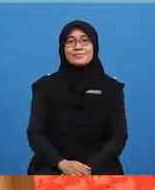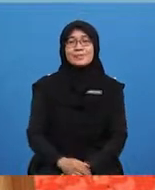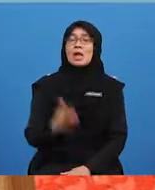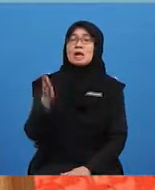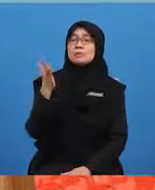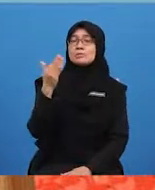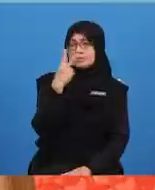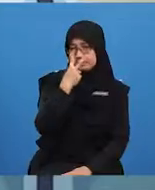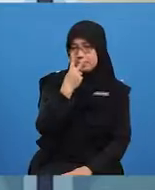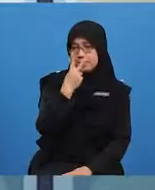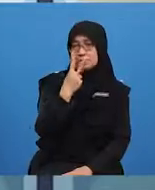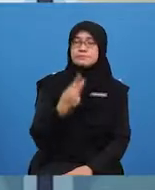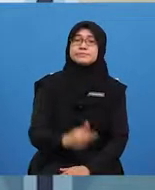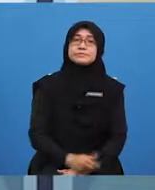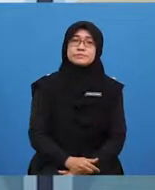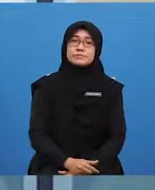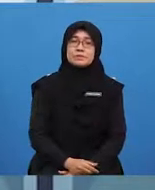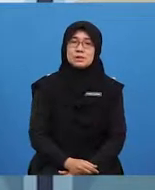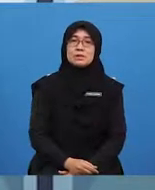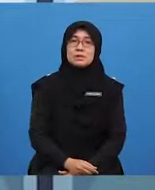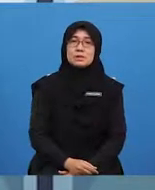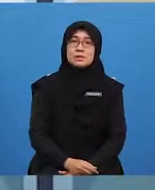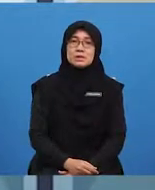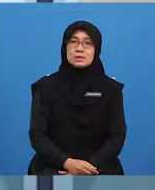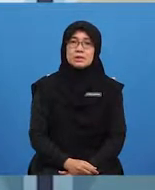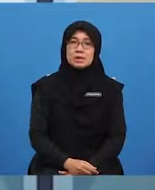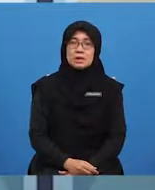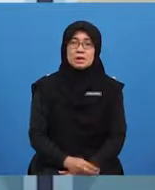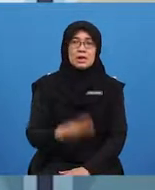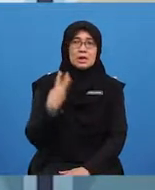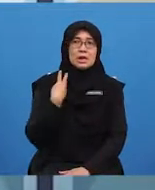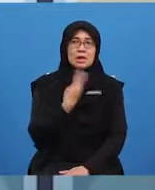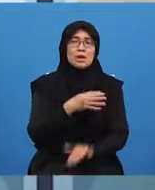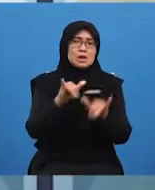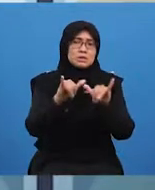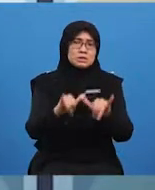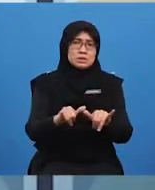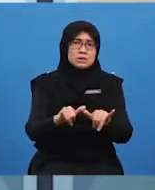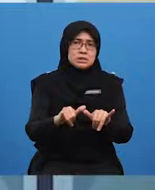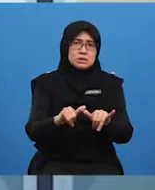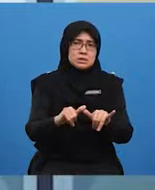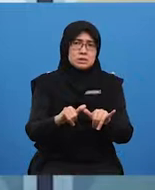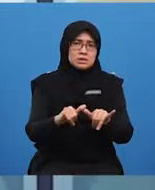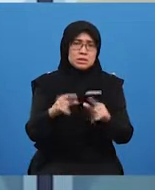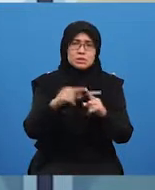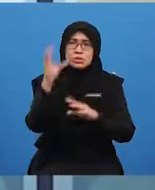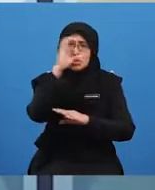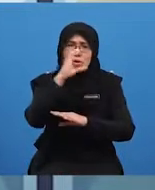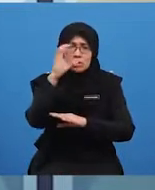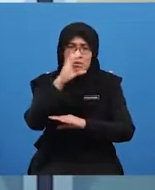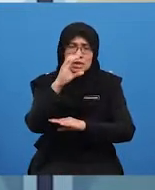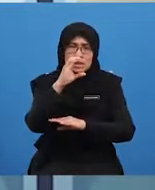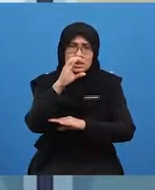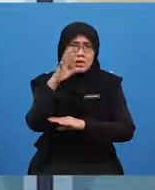Let's see. Well, we still need to find 15 apples and 16